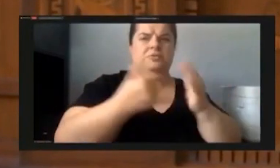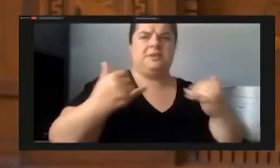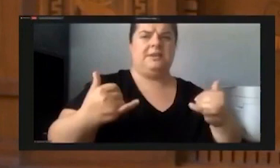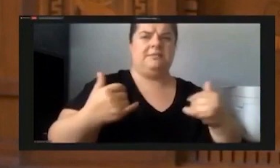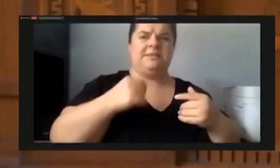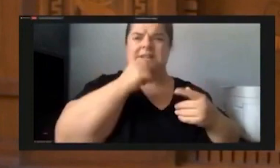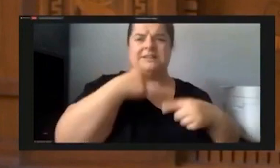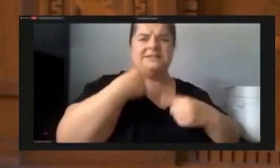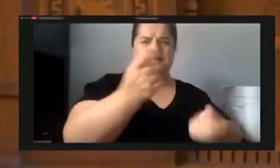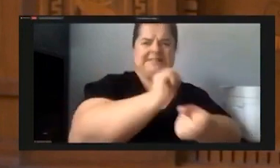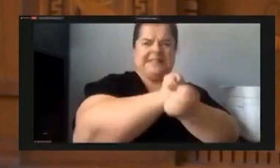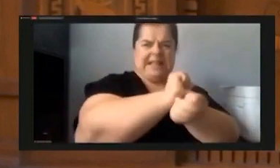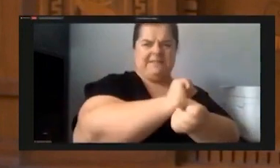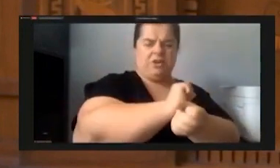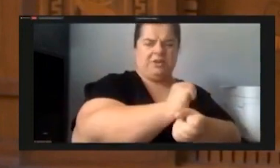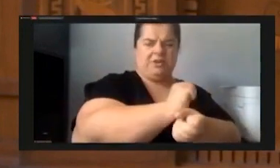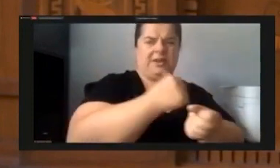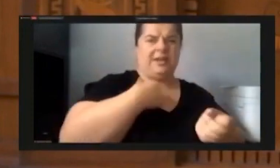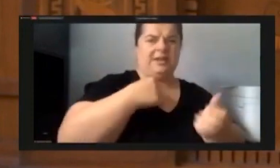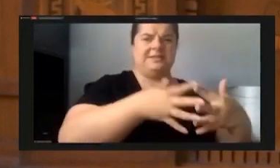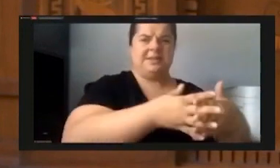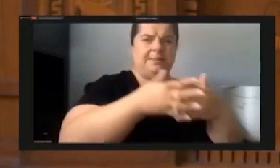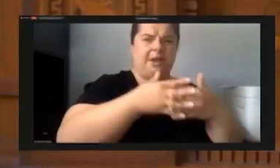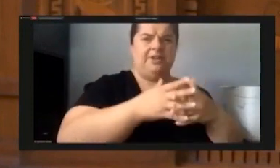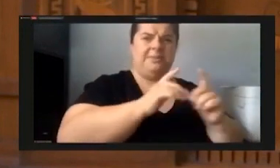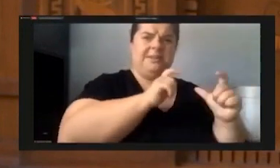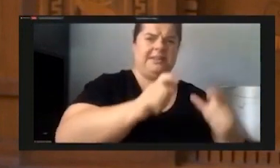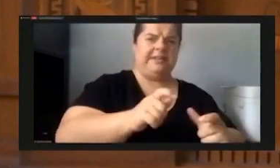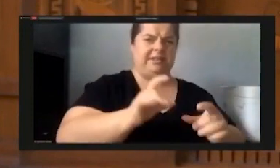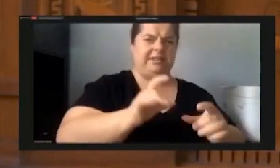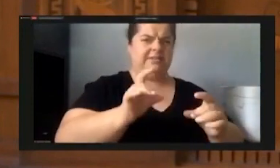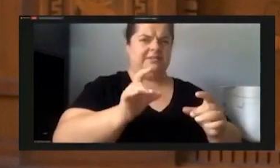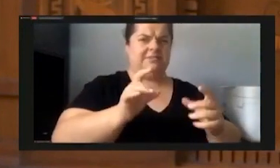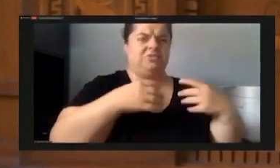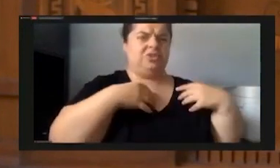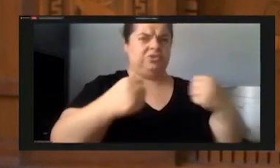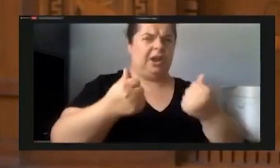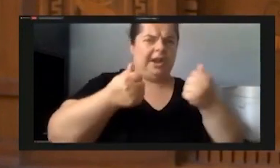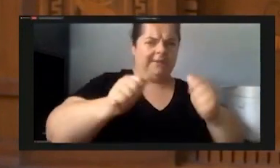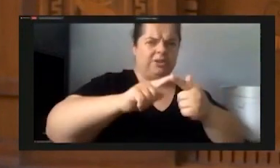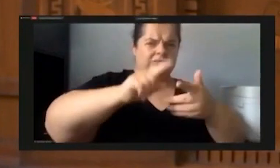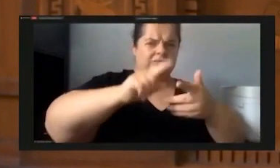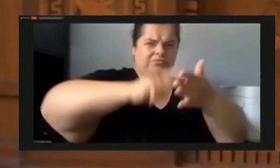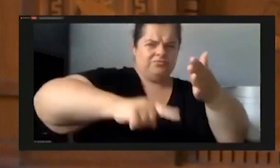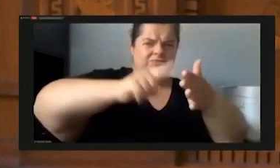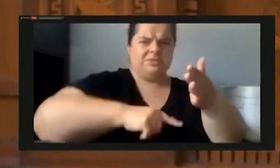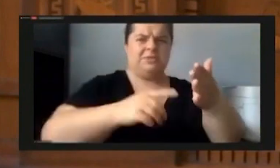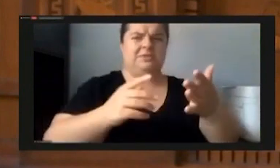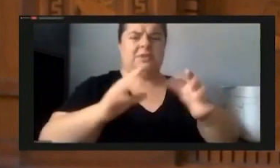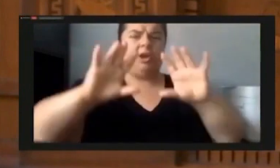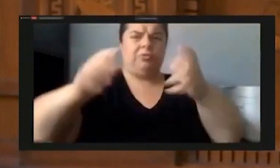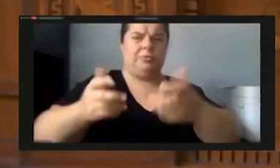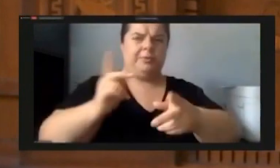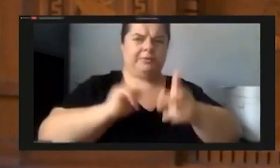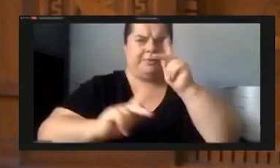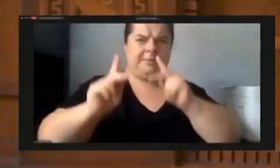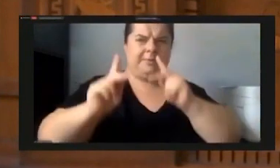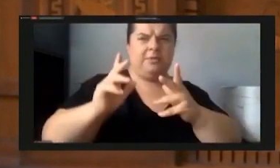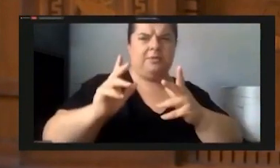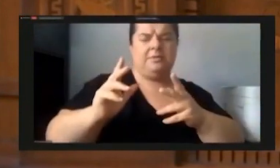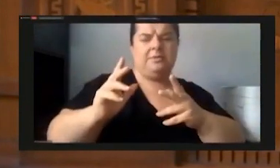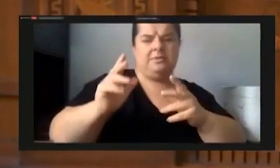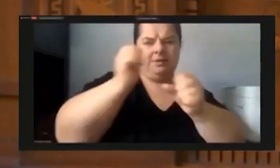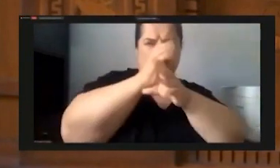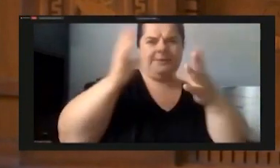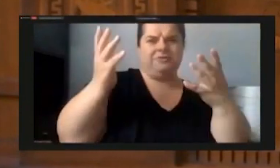has America given such a brazen effort to dehumanize a class of image bearers. Throughout world history,